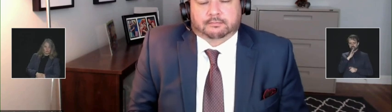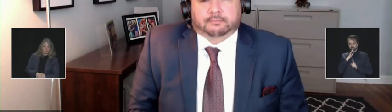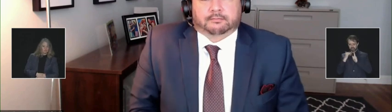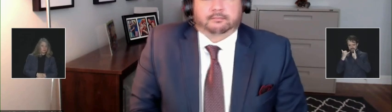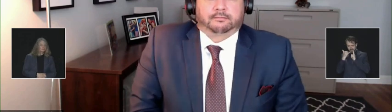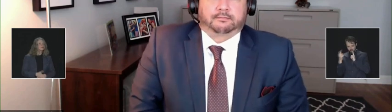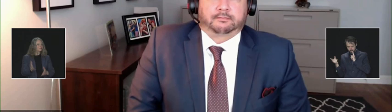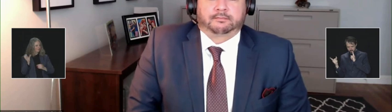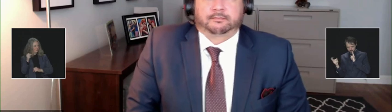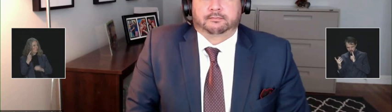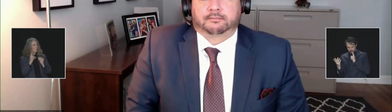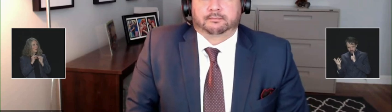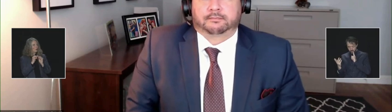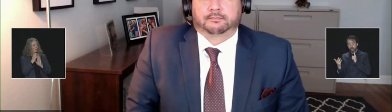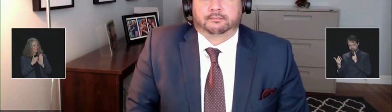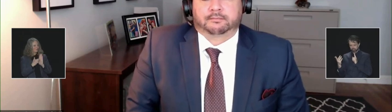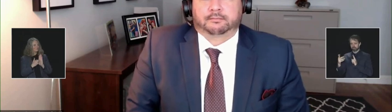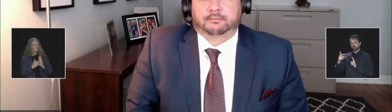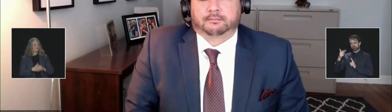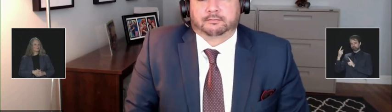Yes. The next question is from